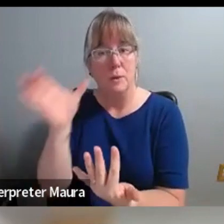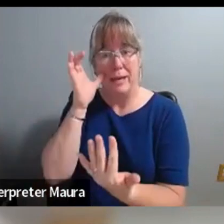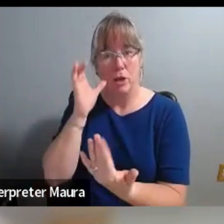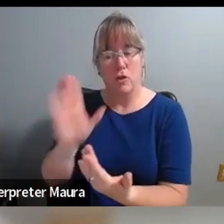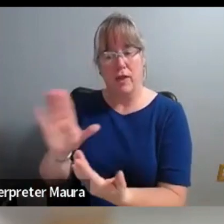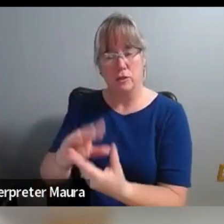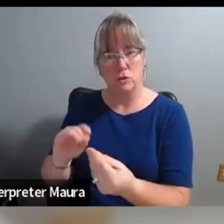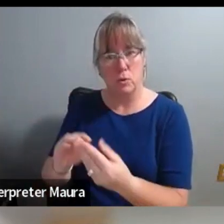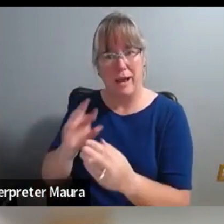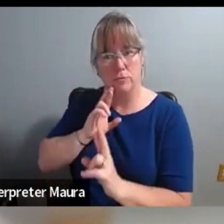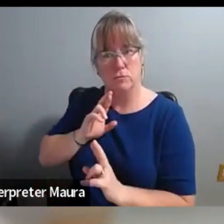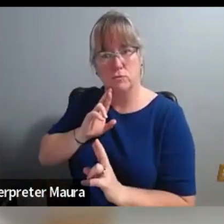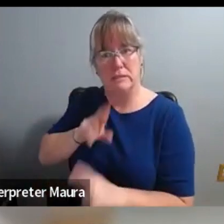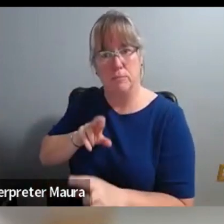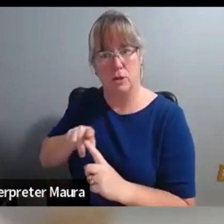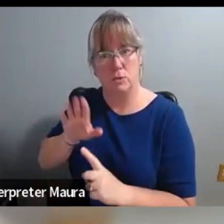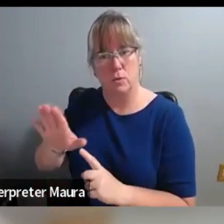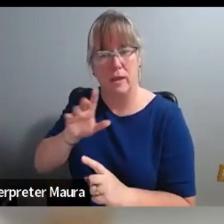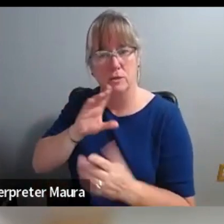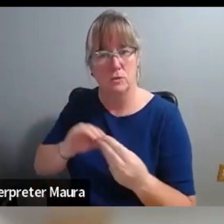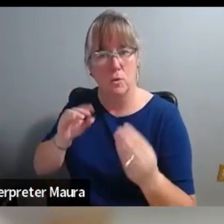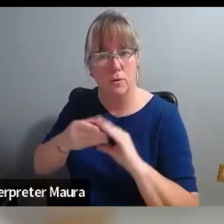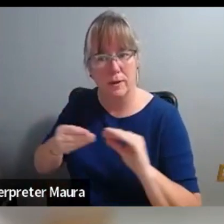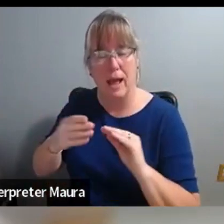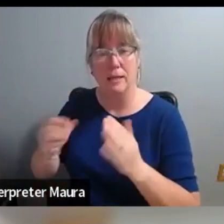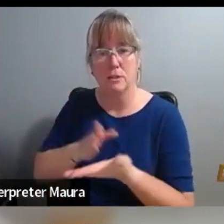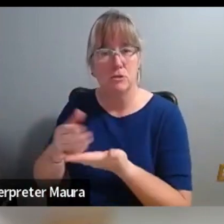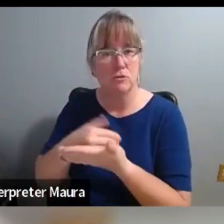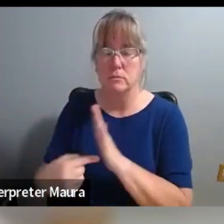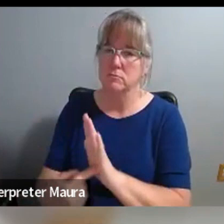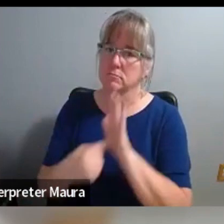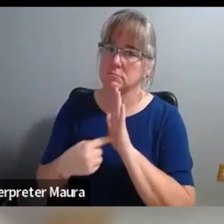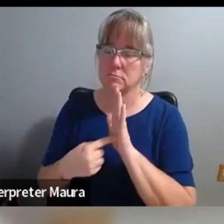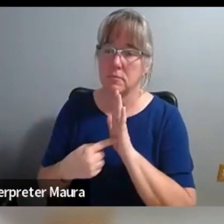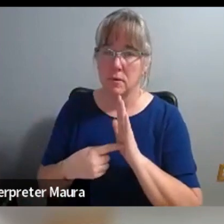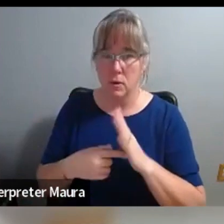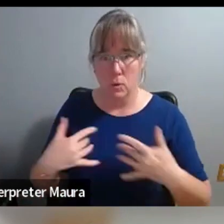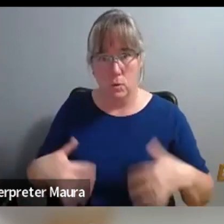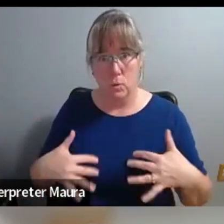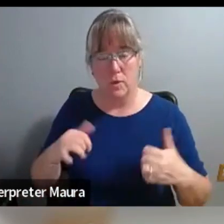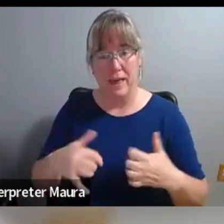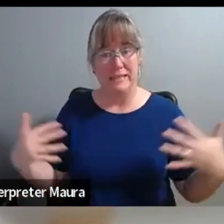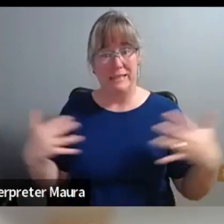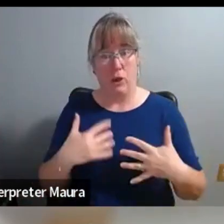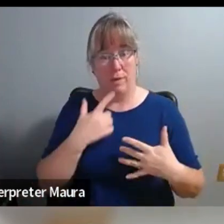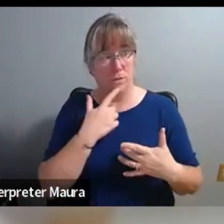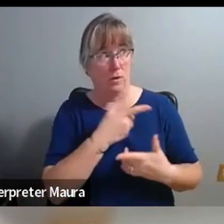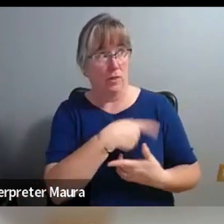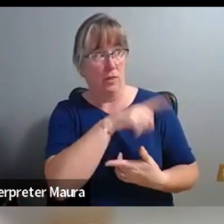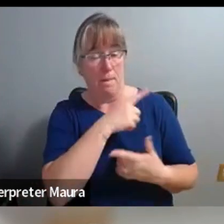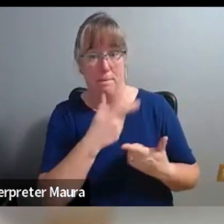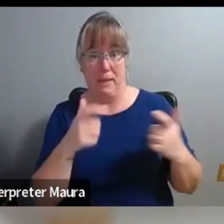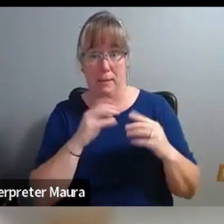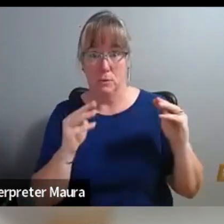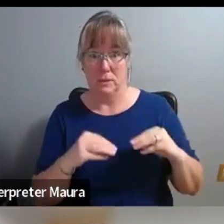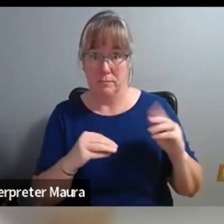and put voices forward. And to be transparent, that's a really scary thing for a large museum. And I think it was really